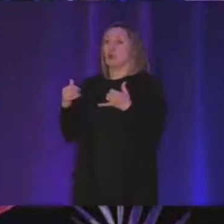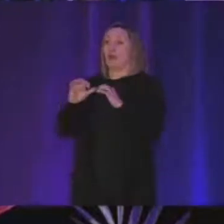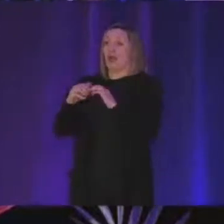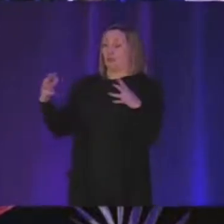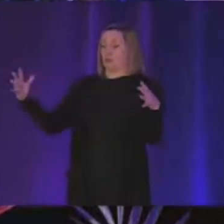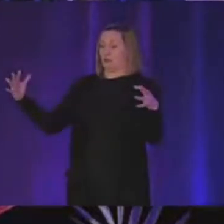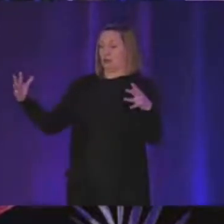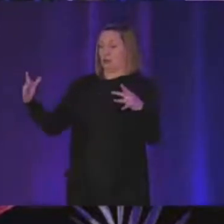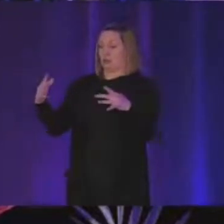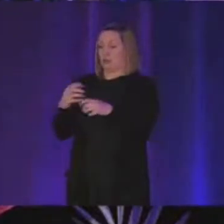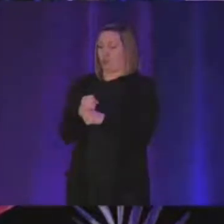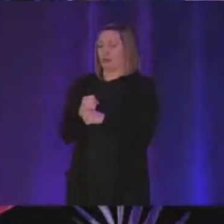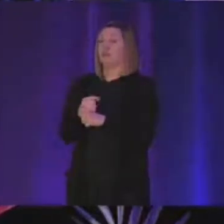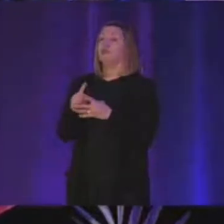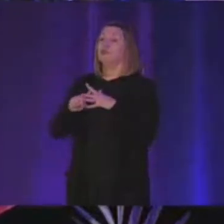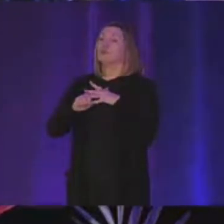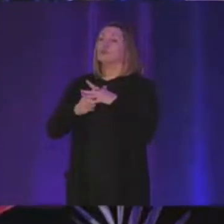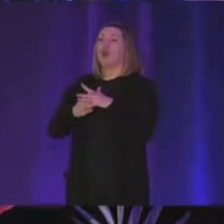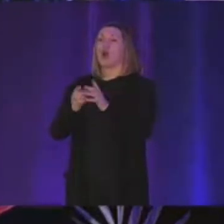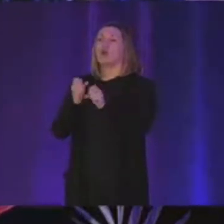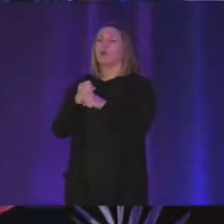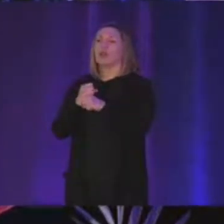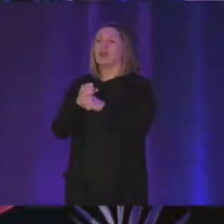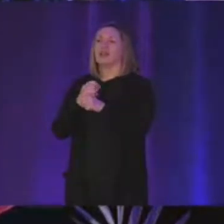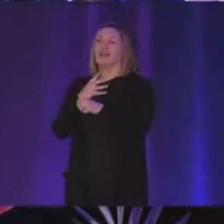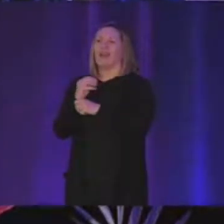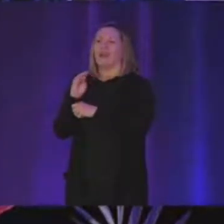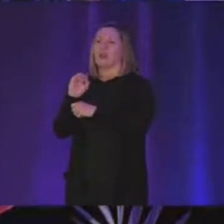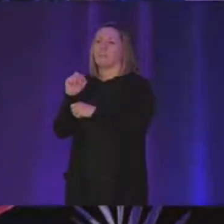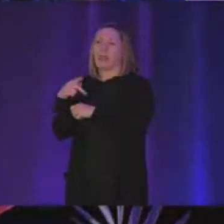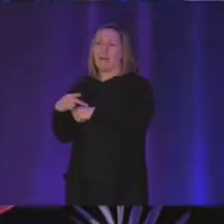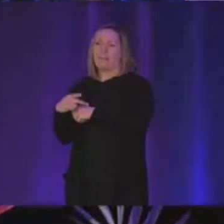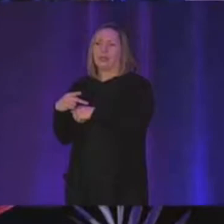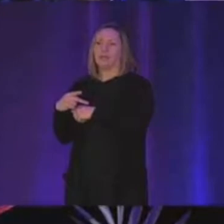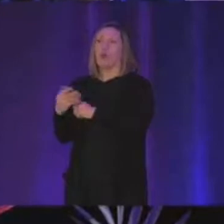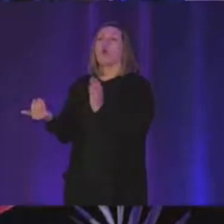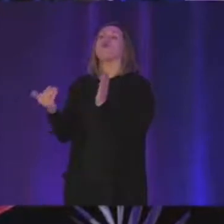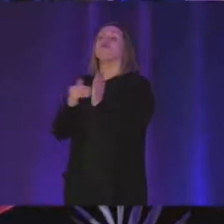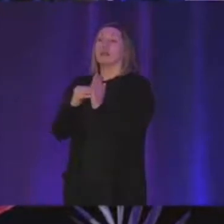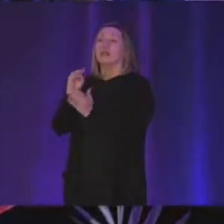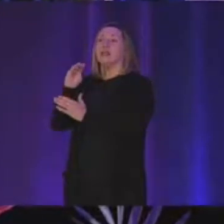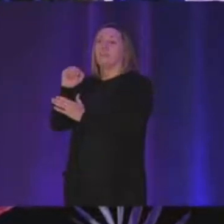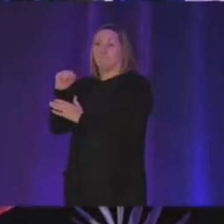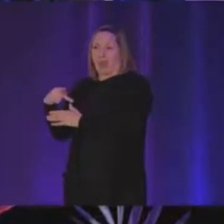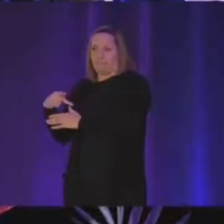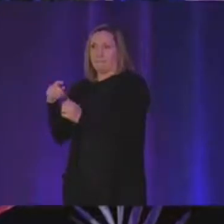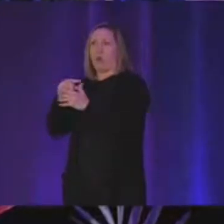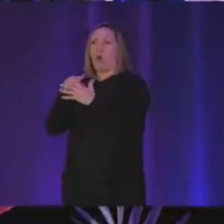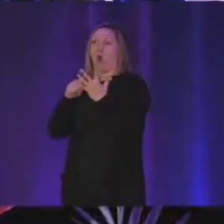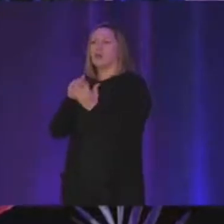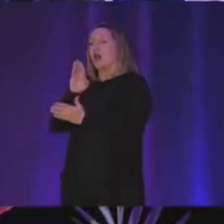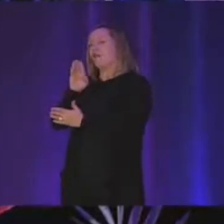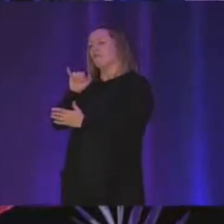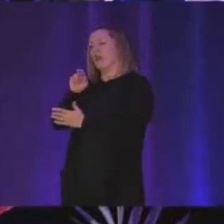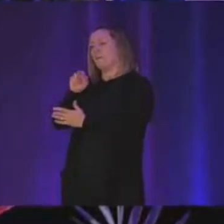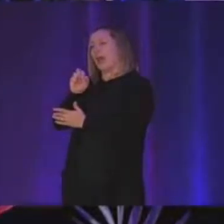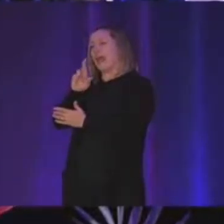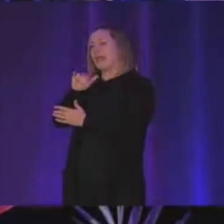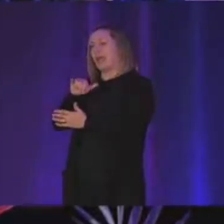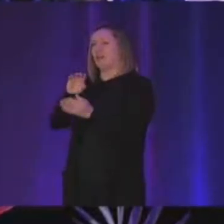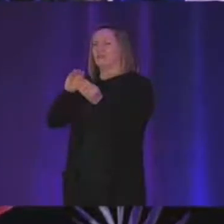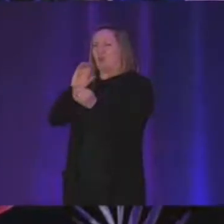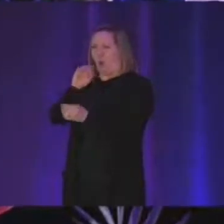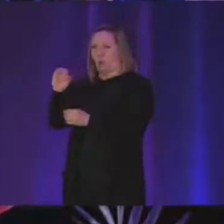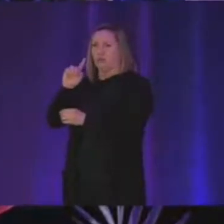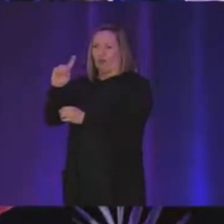this is you can start uh creating a mapping of uh remapping all of the like binary uh numbers